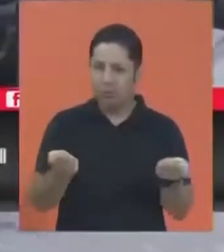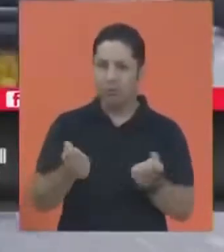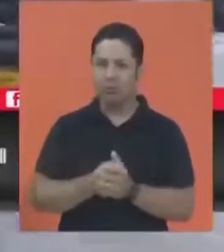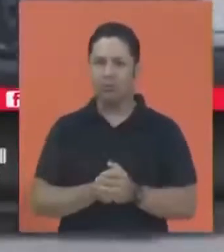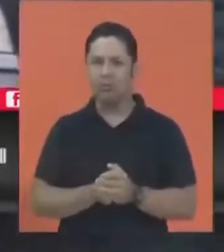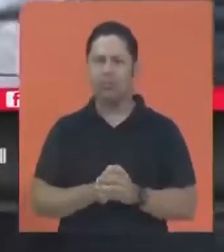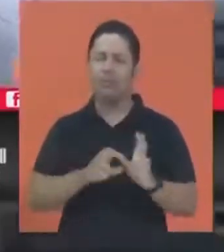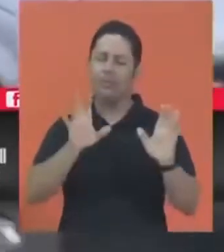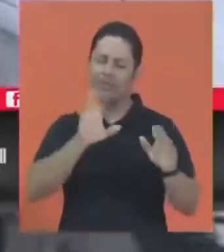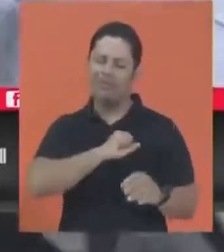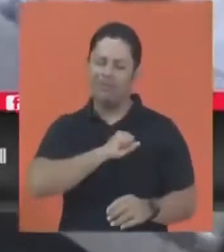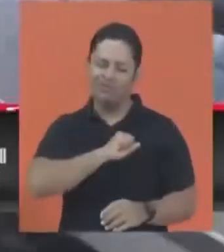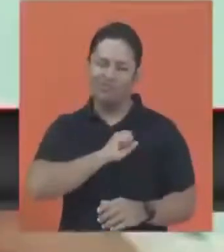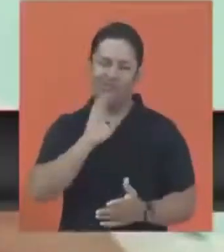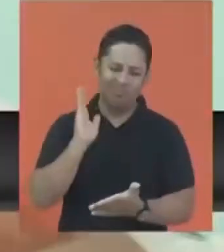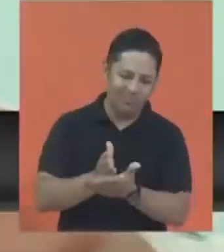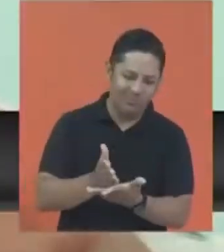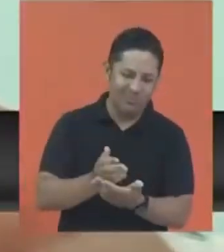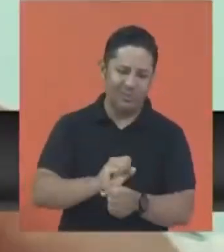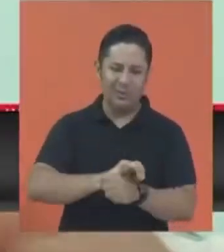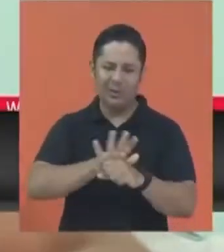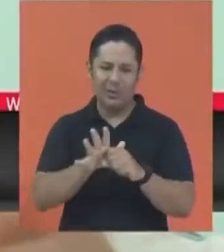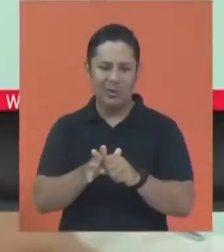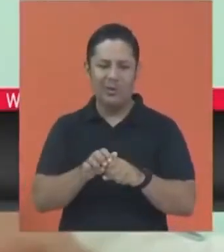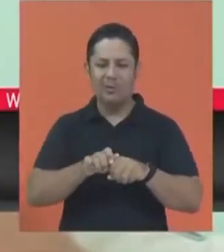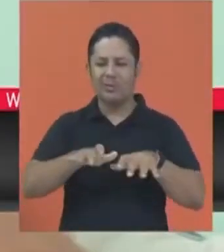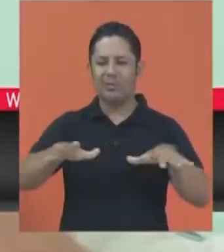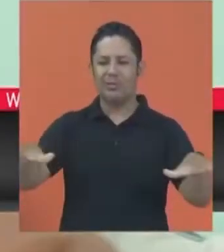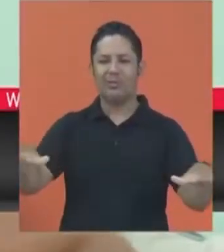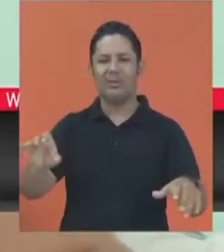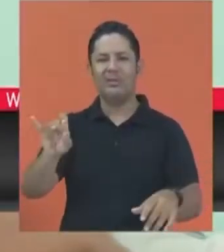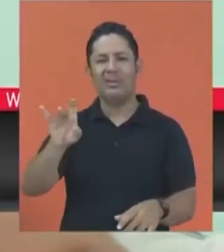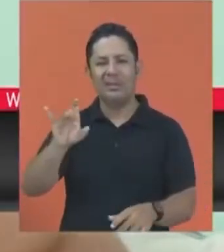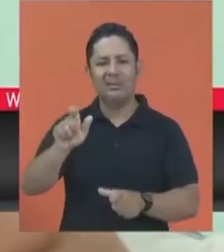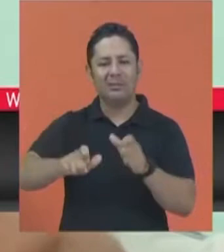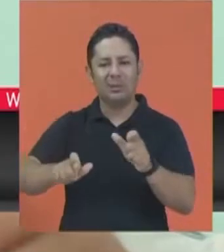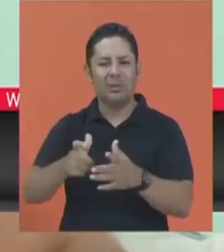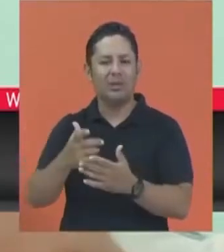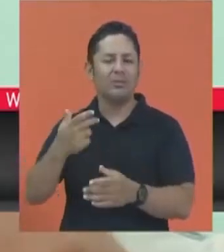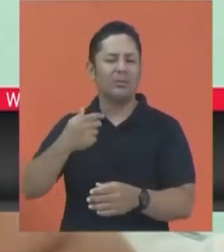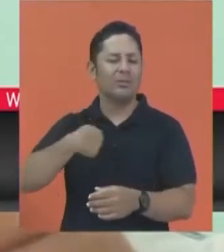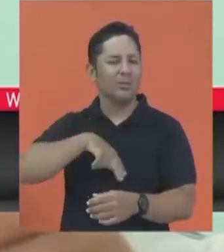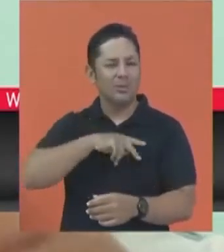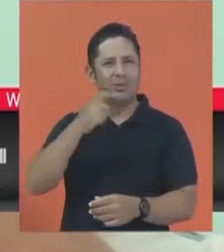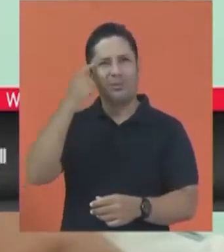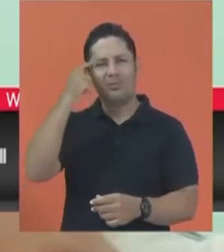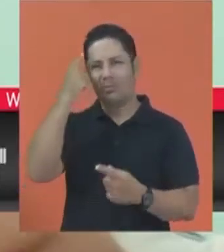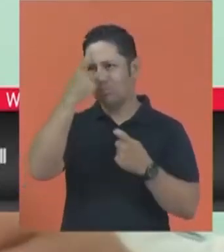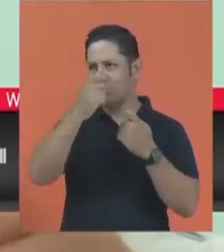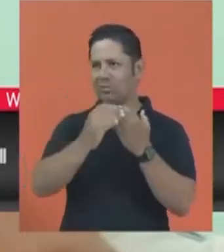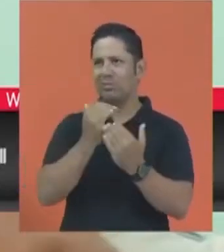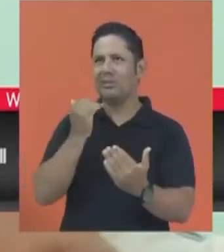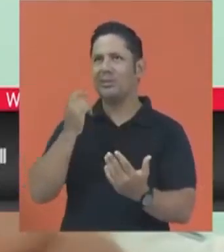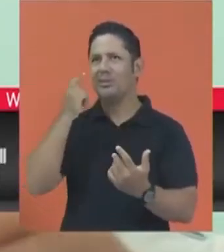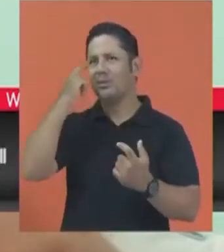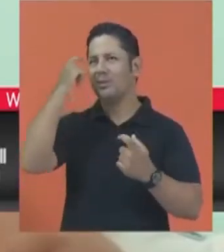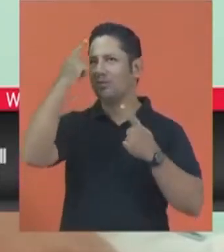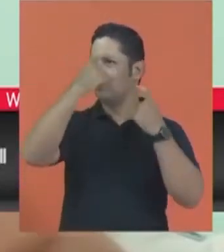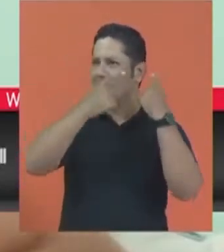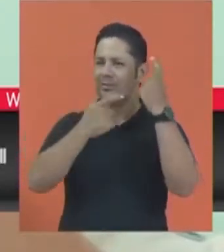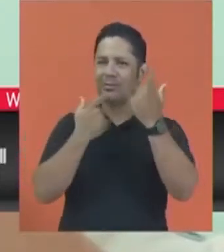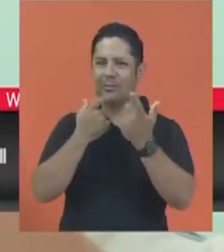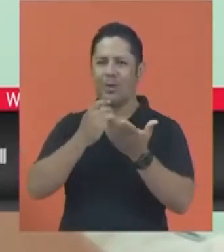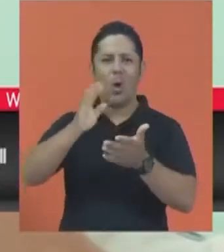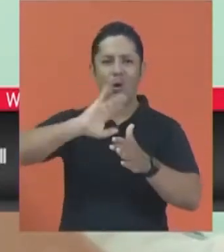entire community. It is something that we regret and worry about a lot, but it should also invite us to reflect